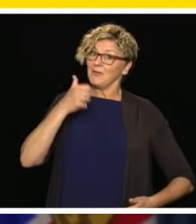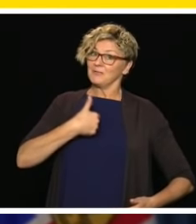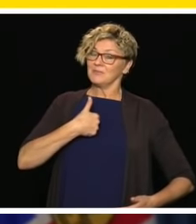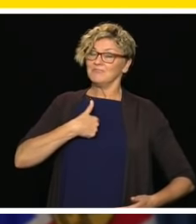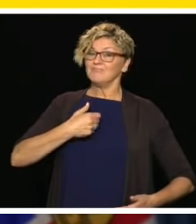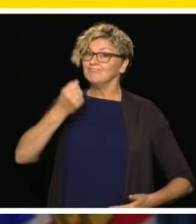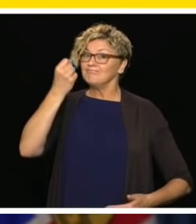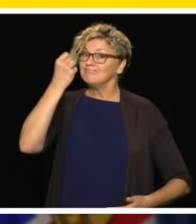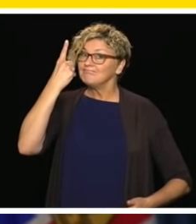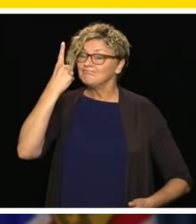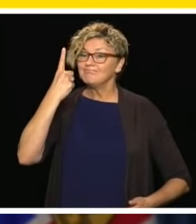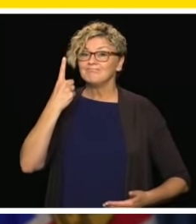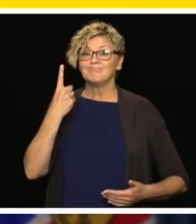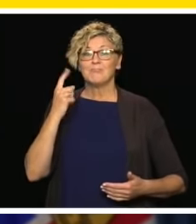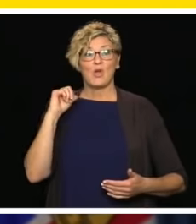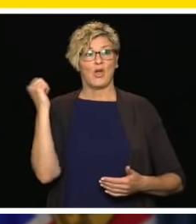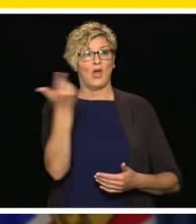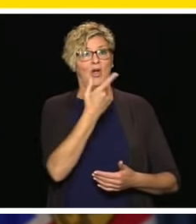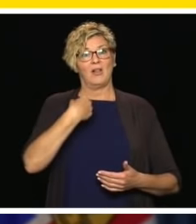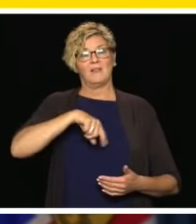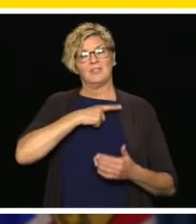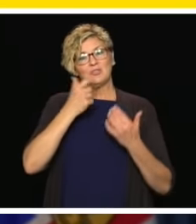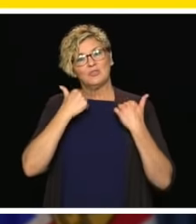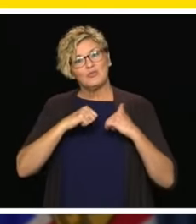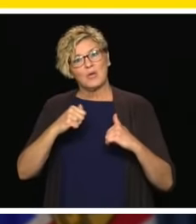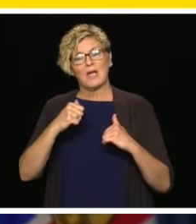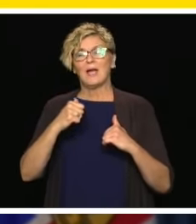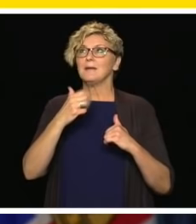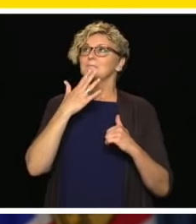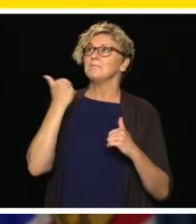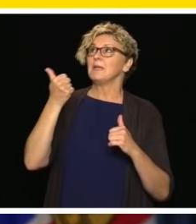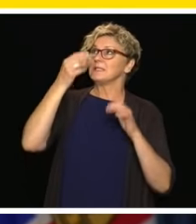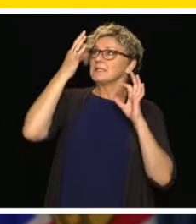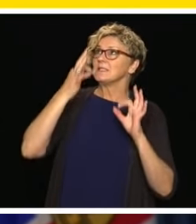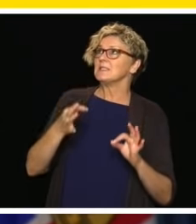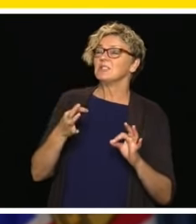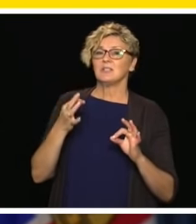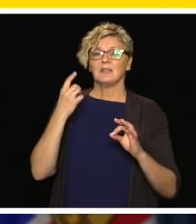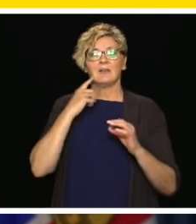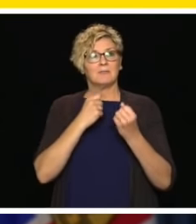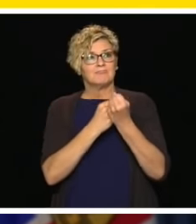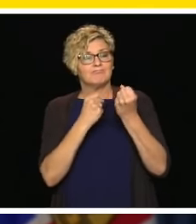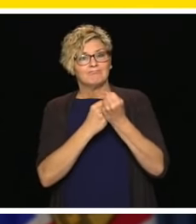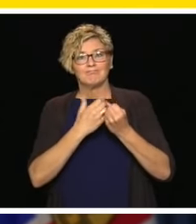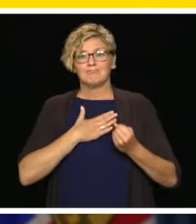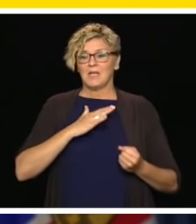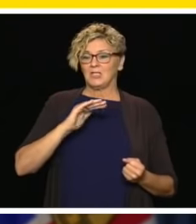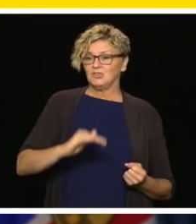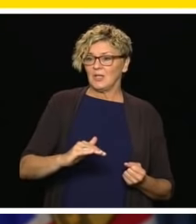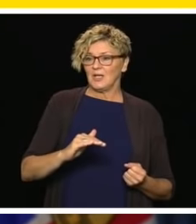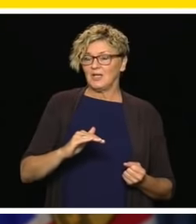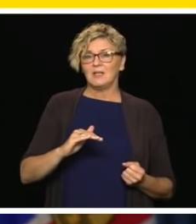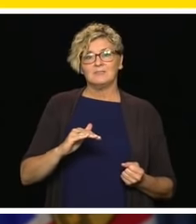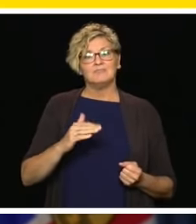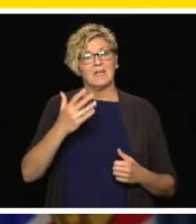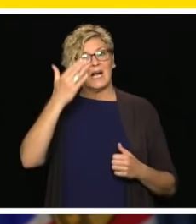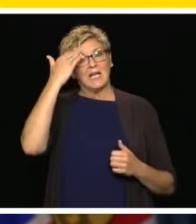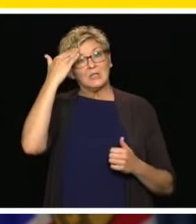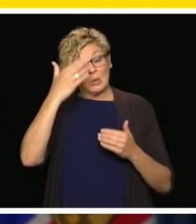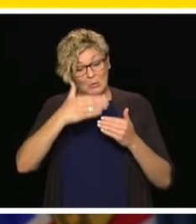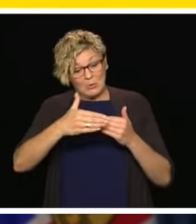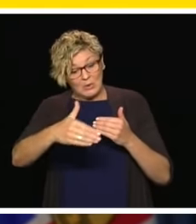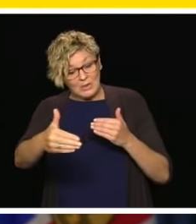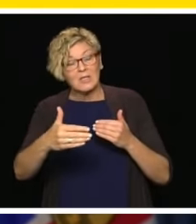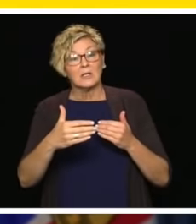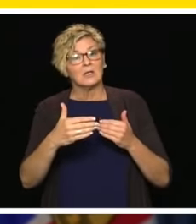that we believe is the best for our children and we'll have to continue to make those decisions as we recover from this pandemic and there's going to